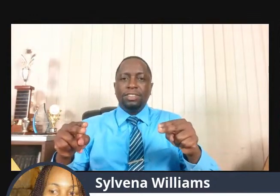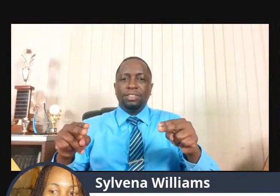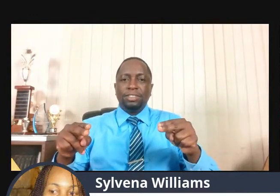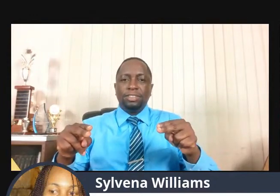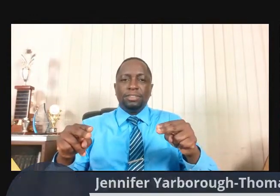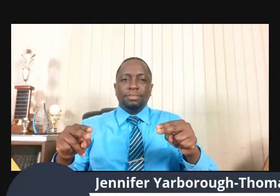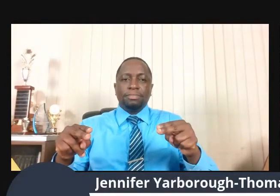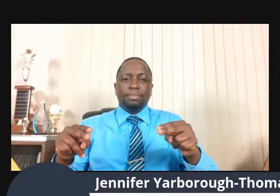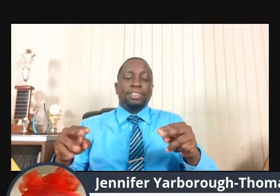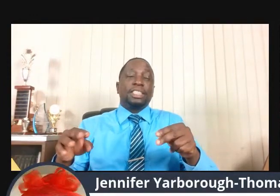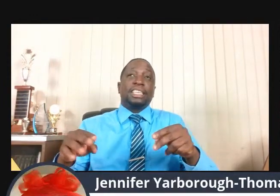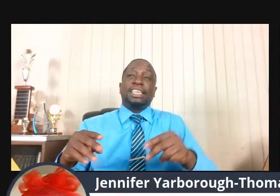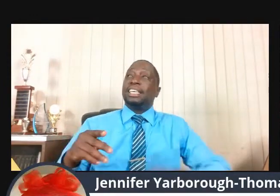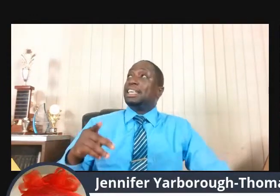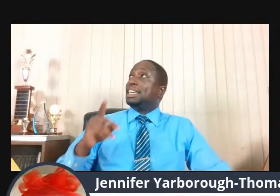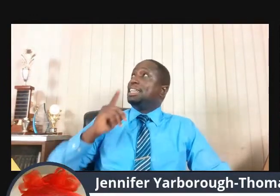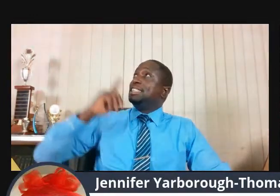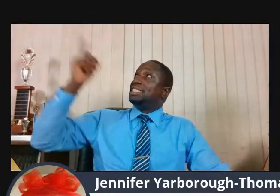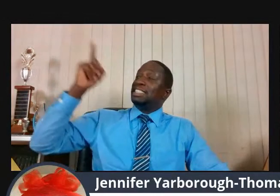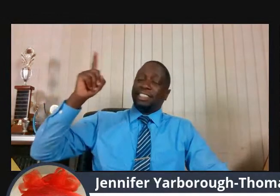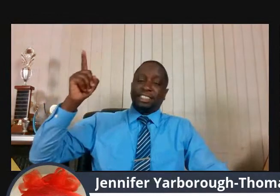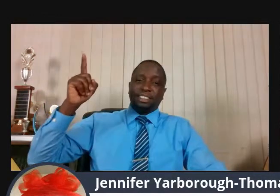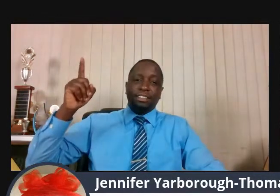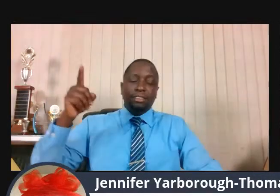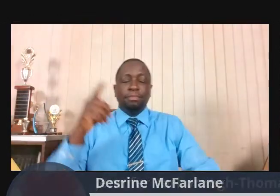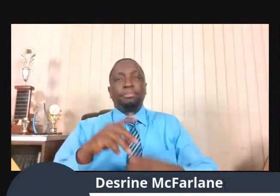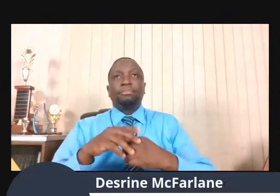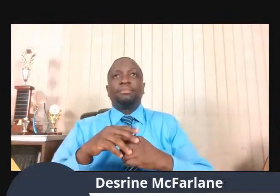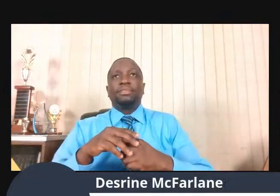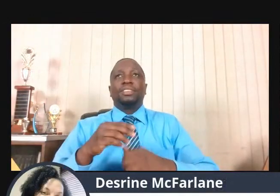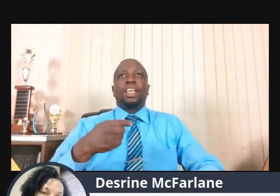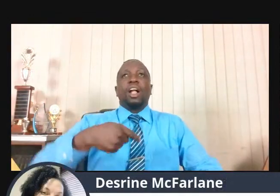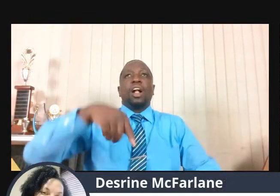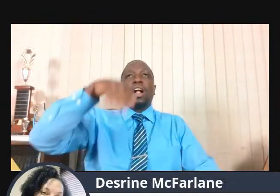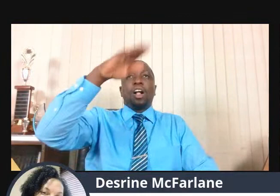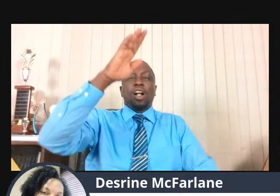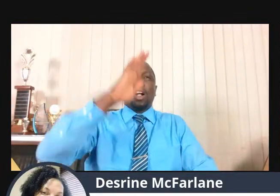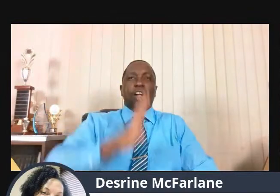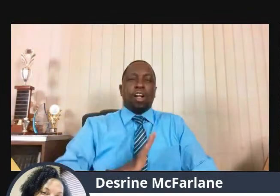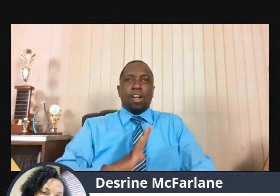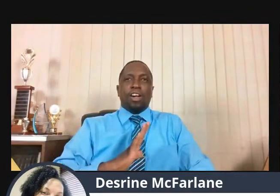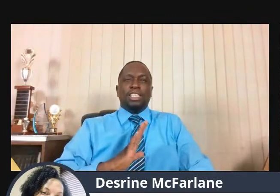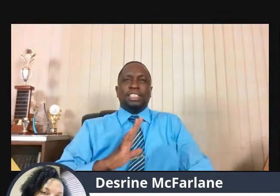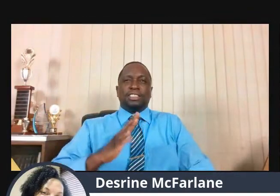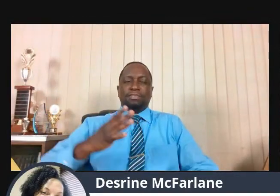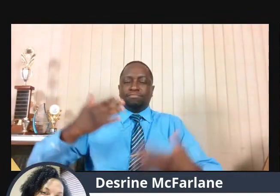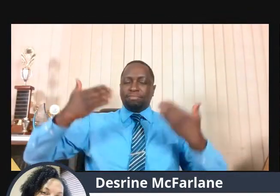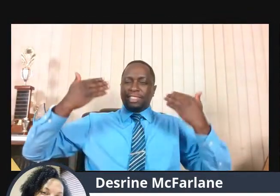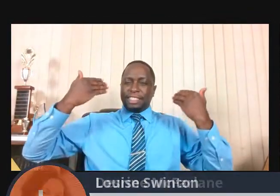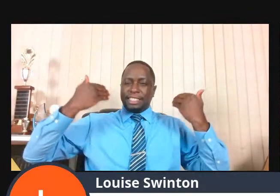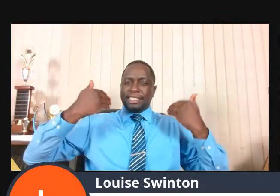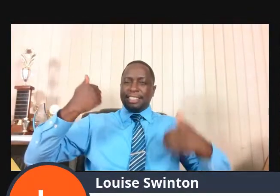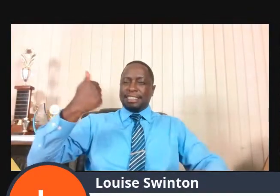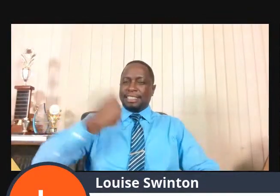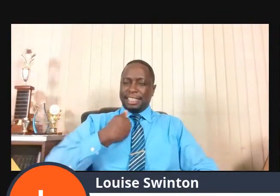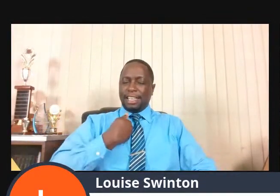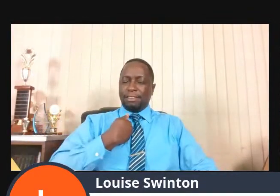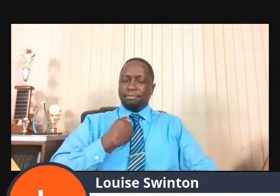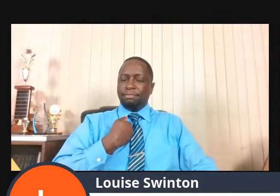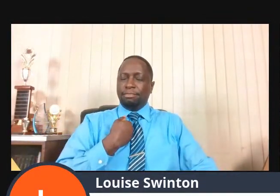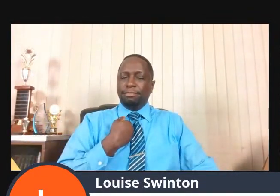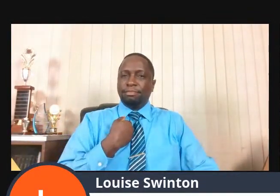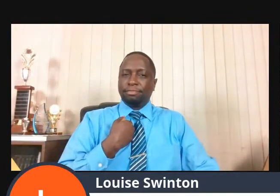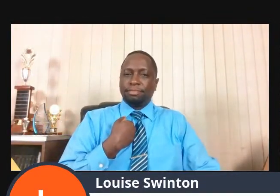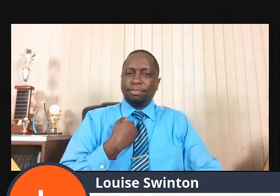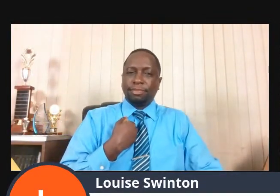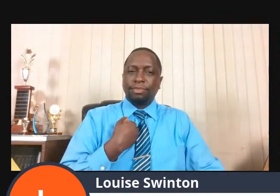divinity was shrinking back when he thought about the sins of the world being placed upon